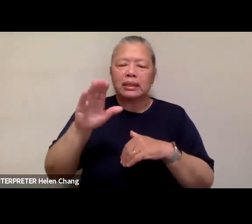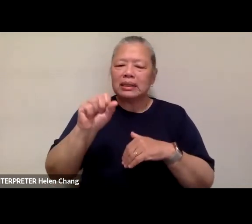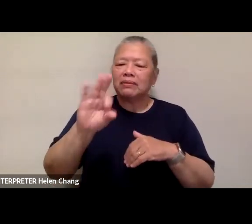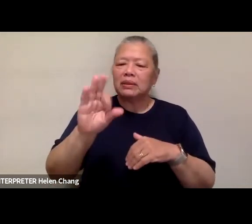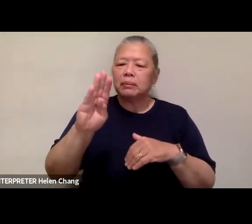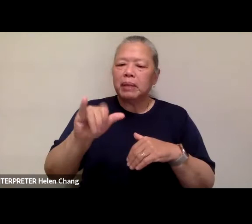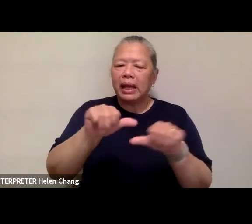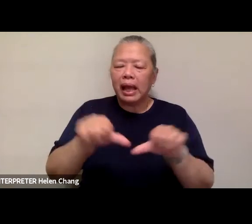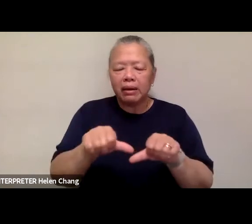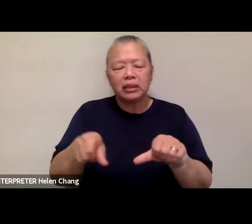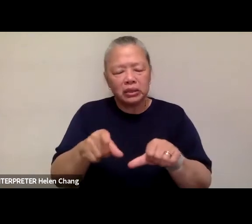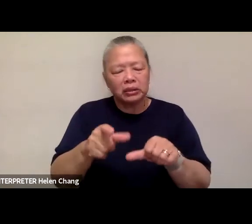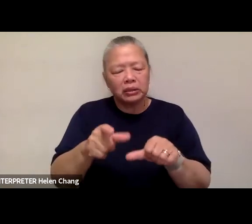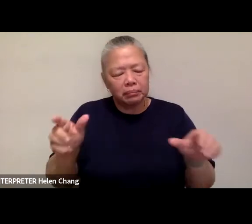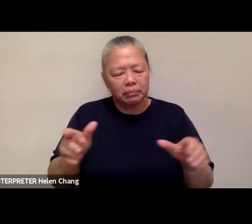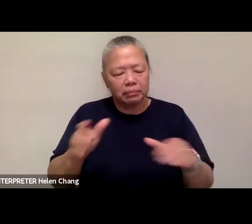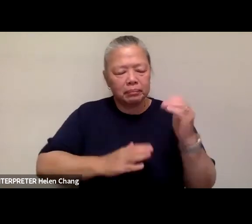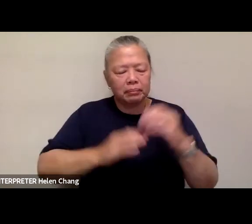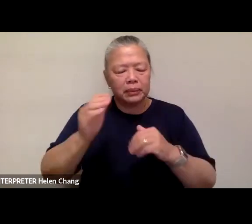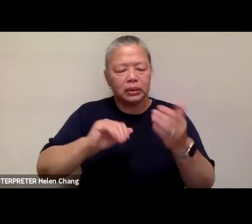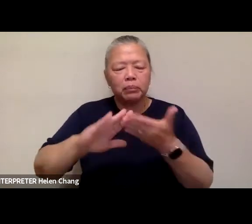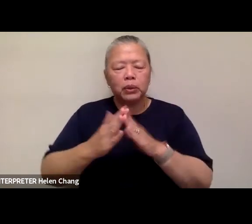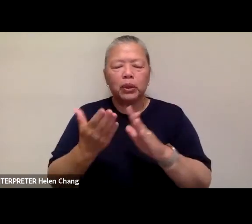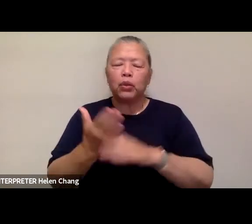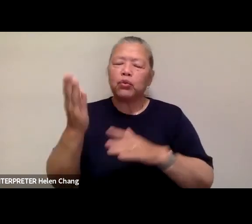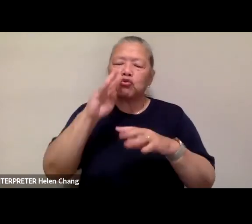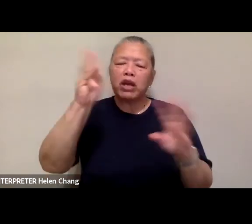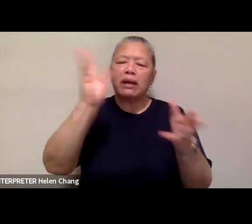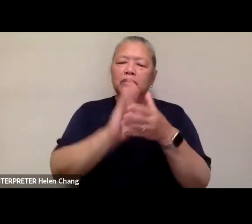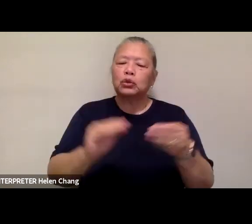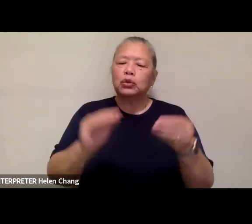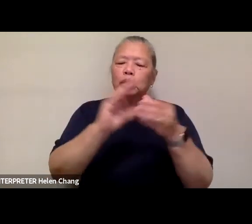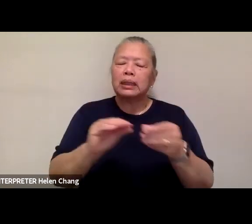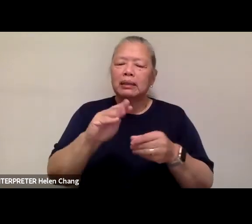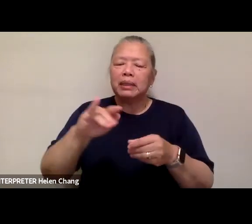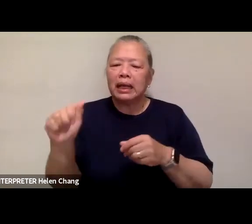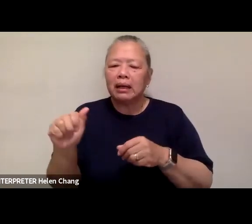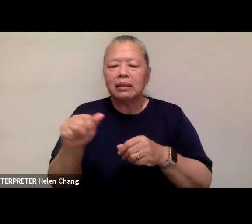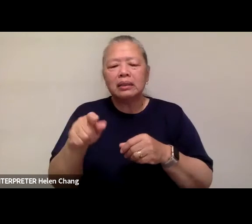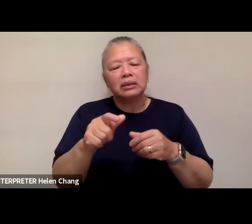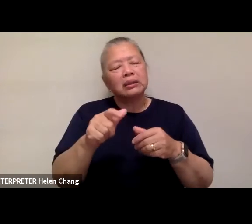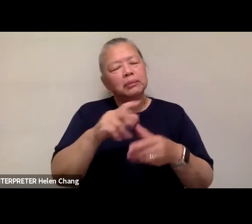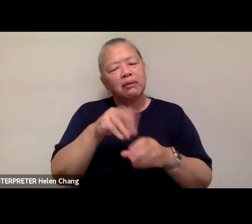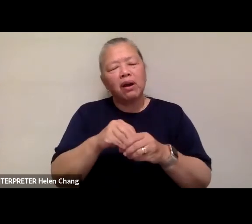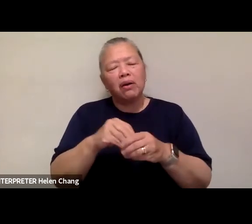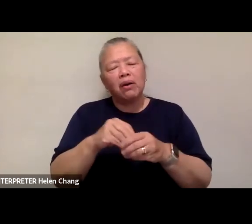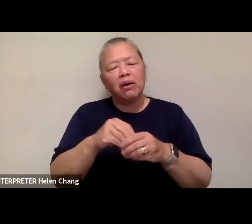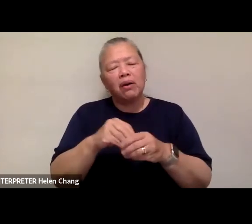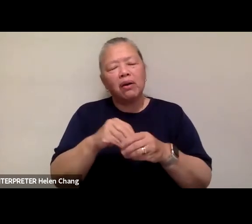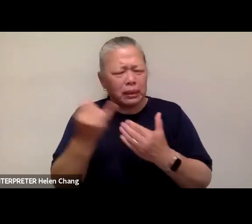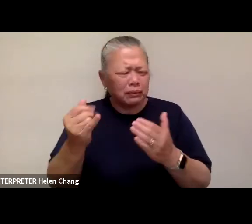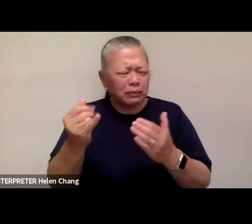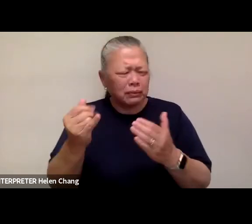time to building community through creative storytelling mediums. Her explorations have led to projects in food, design, film,